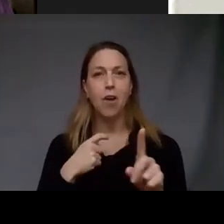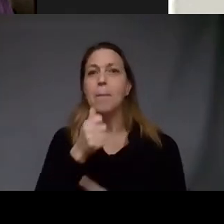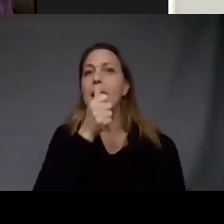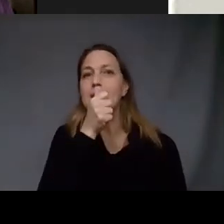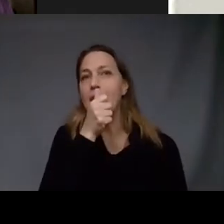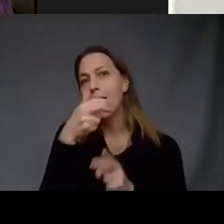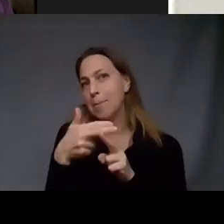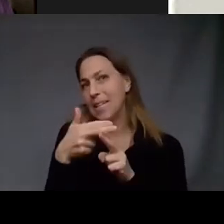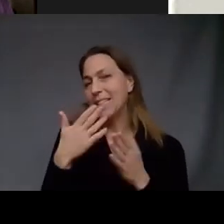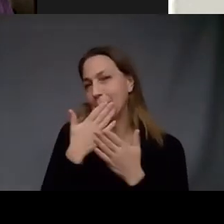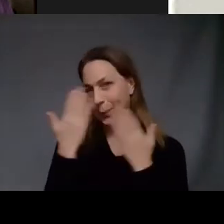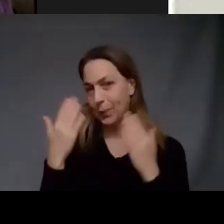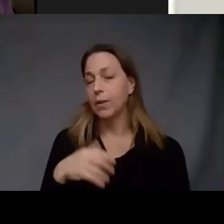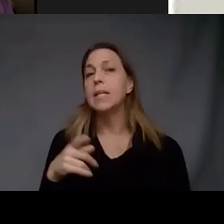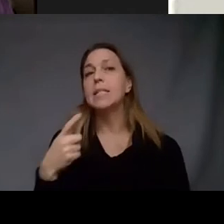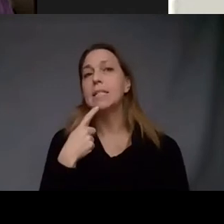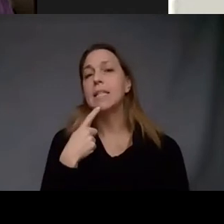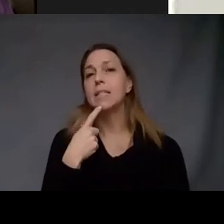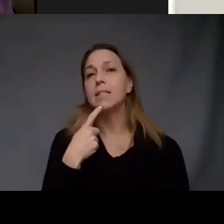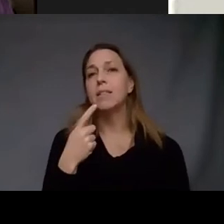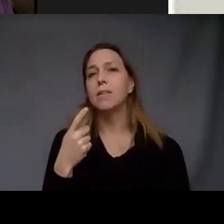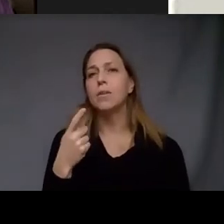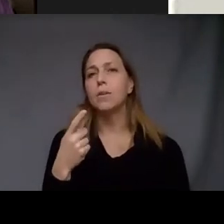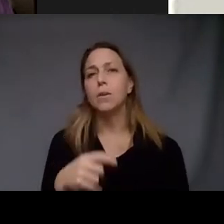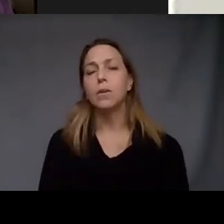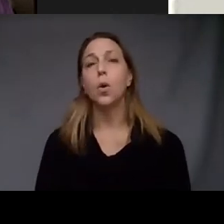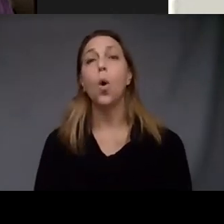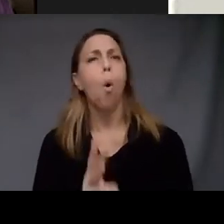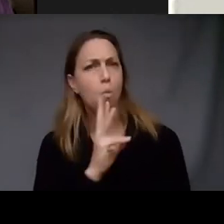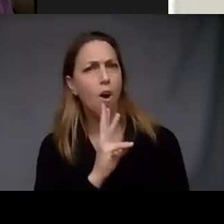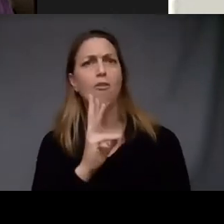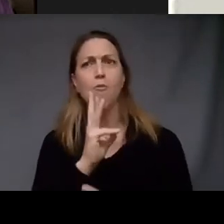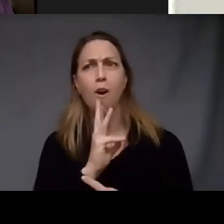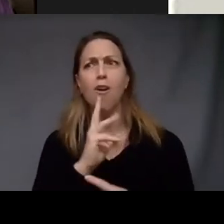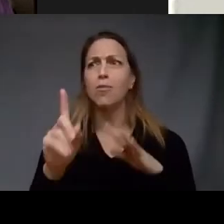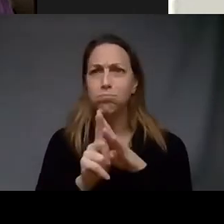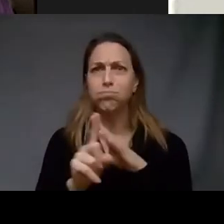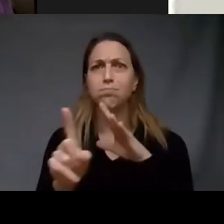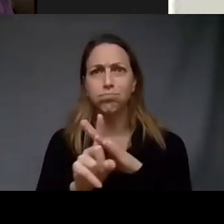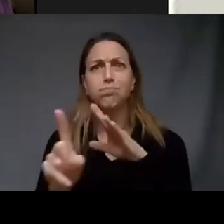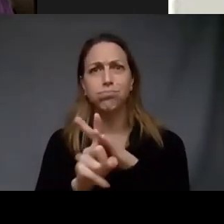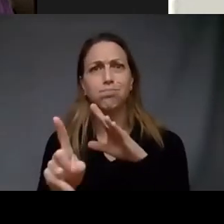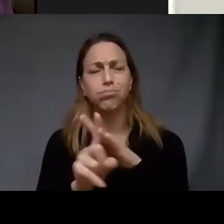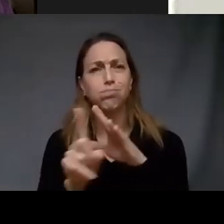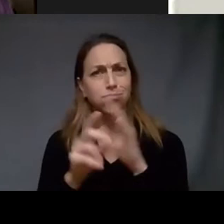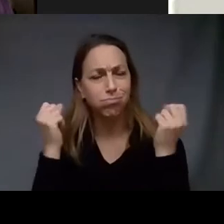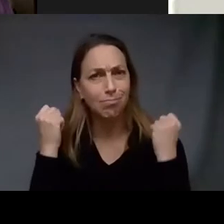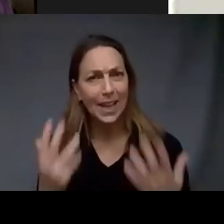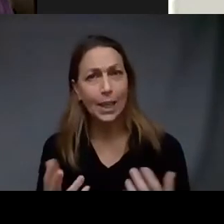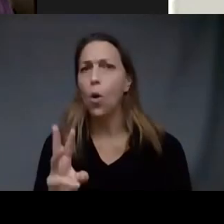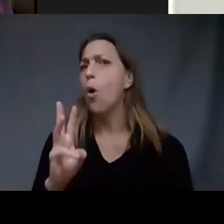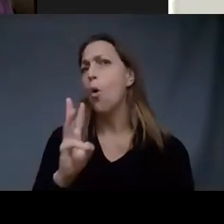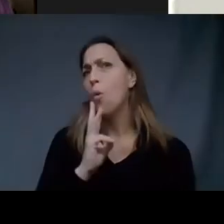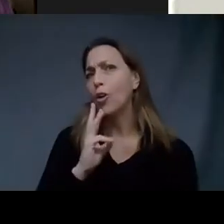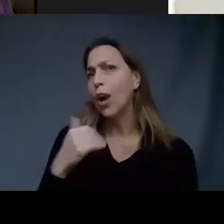poster and the question is you have water prominently featured in many of the works in this exhibition does the water have